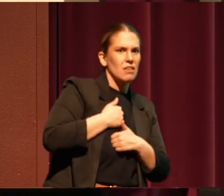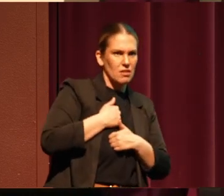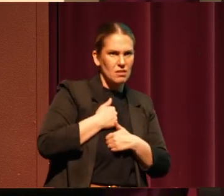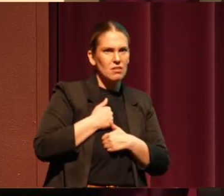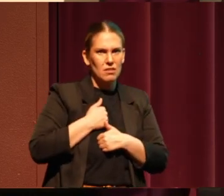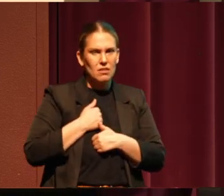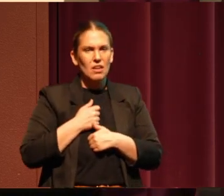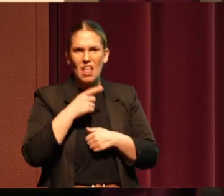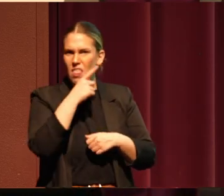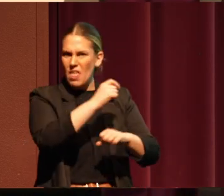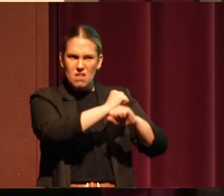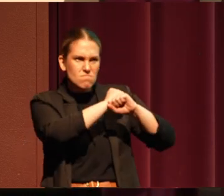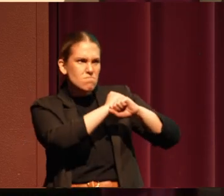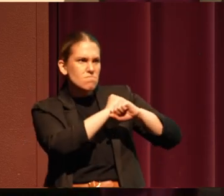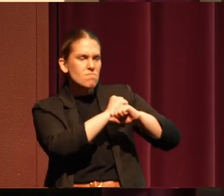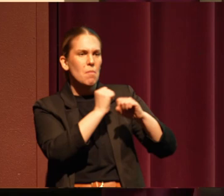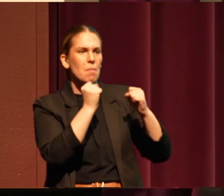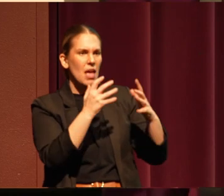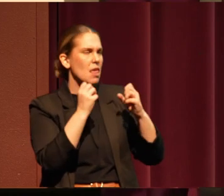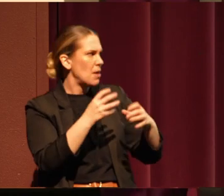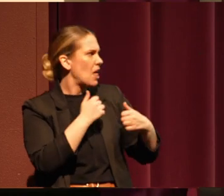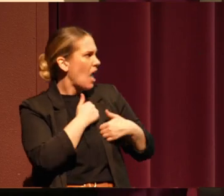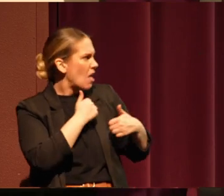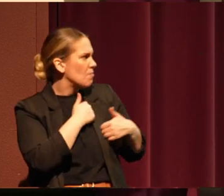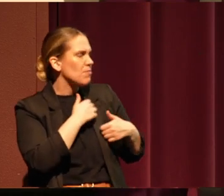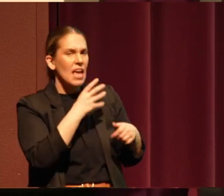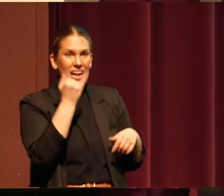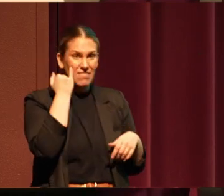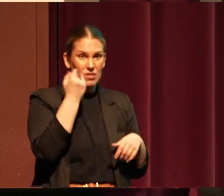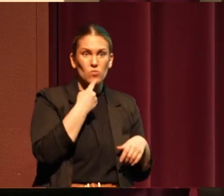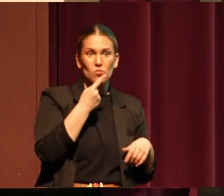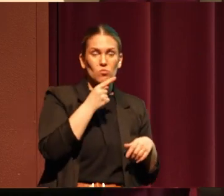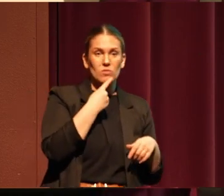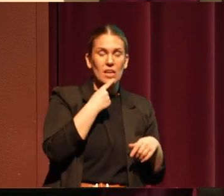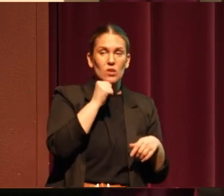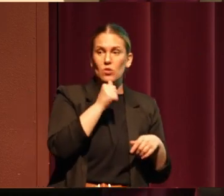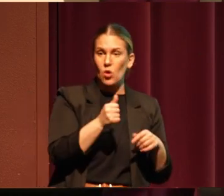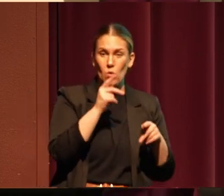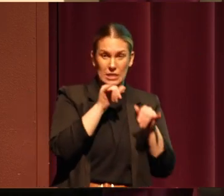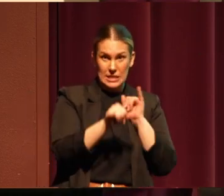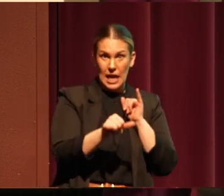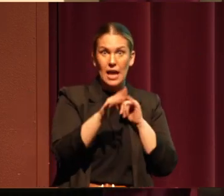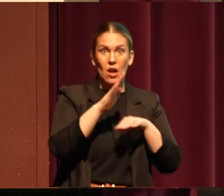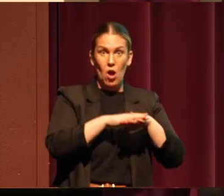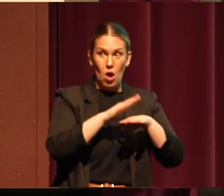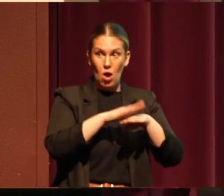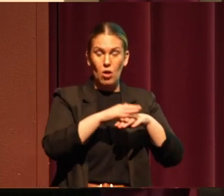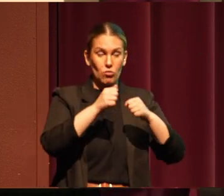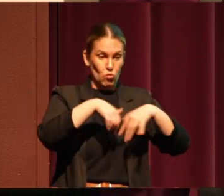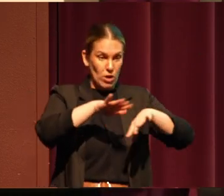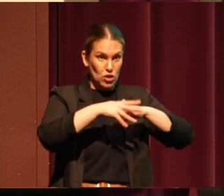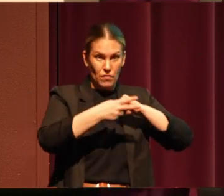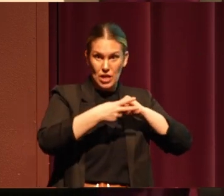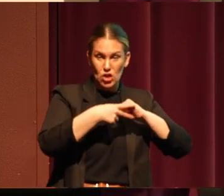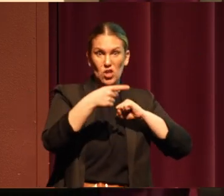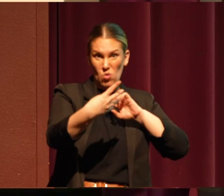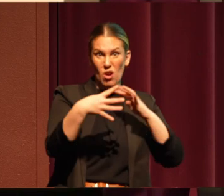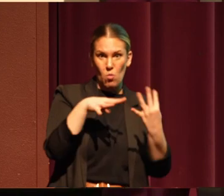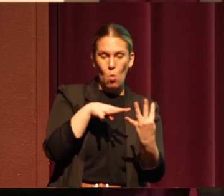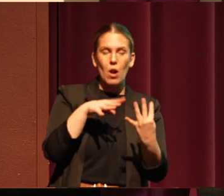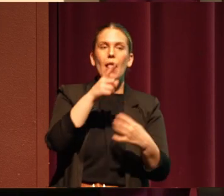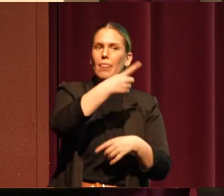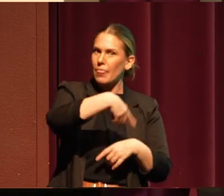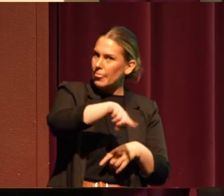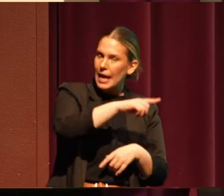over 1,400 U.S. Calvary. And when I said if you don't stay on the reservation, you're at war, the MODOK didn't stay on the reservation because